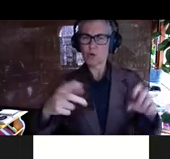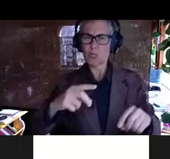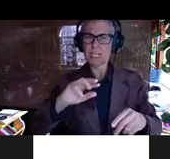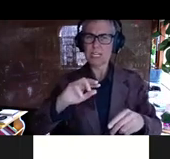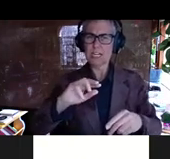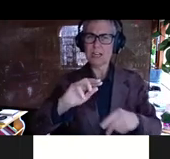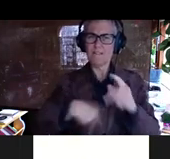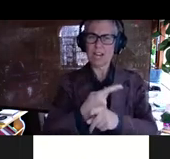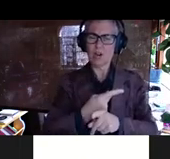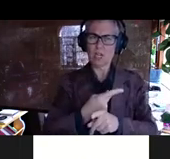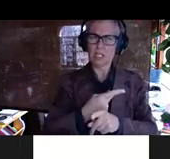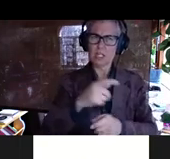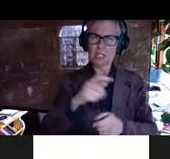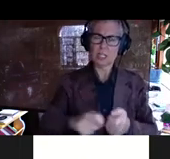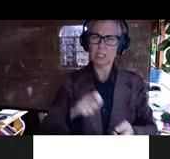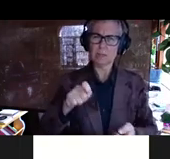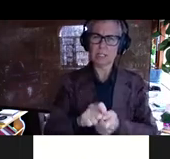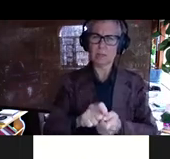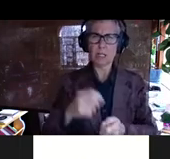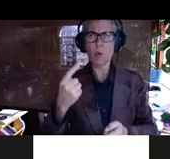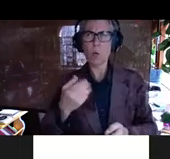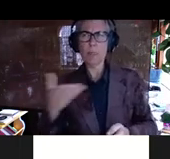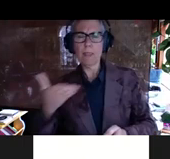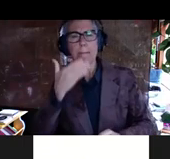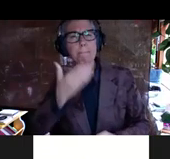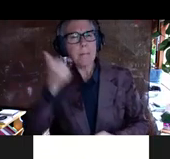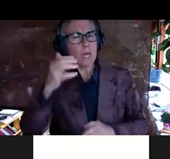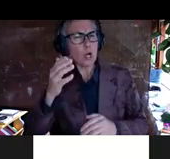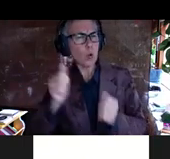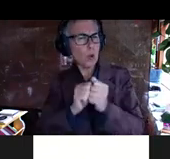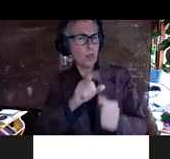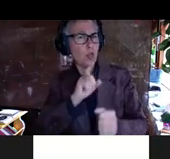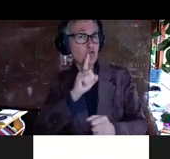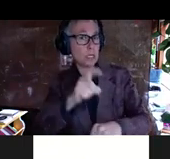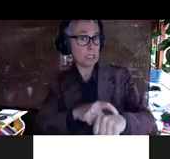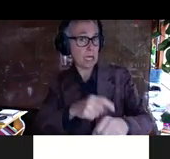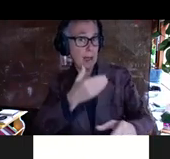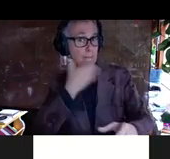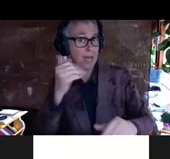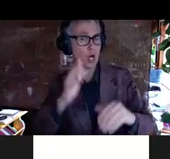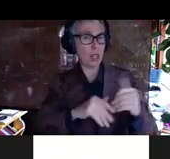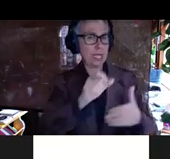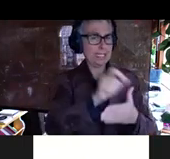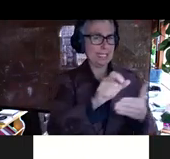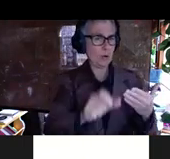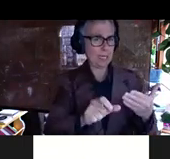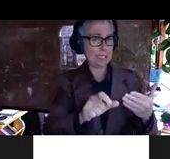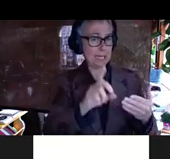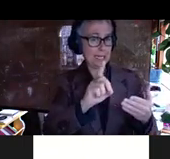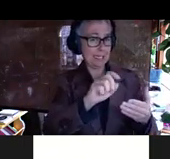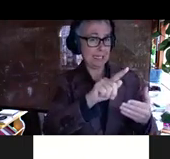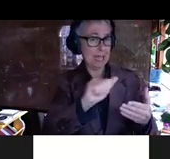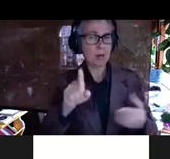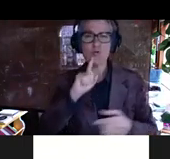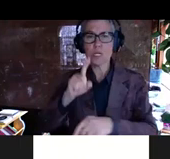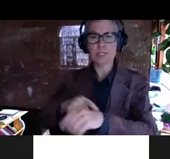one of the things that's, that's sort of better about the real-time data than sequencing data is you get it right away. Right. So,